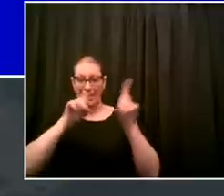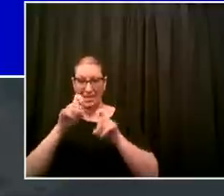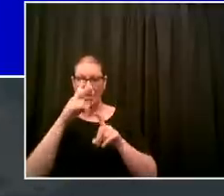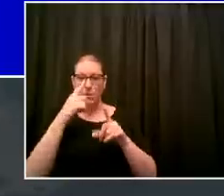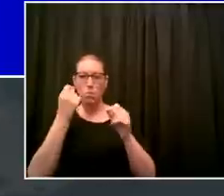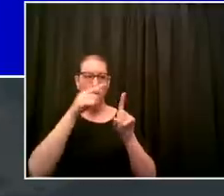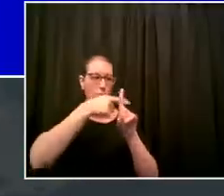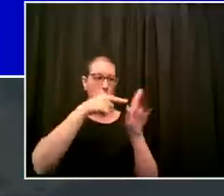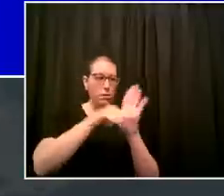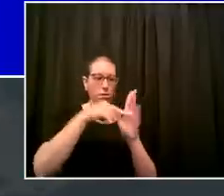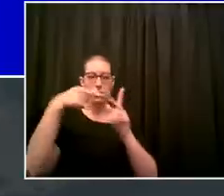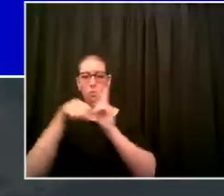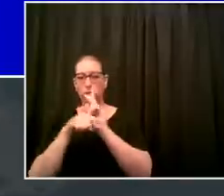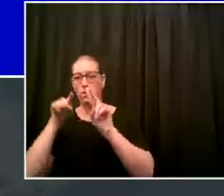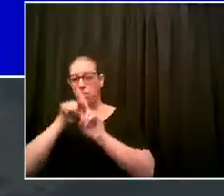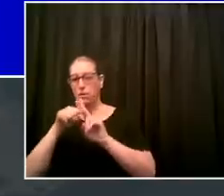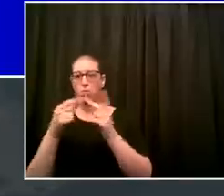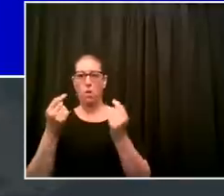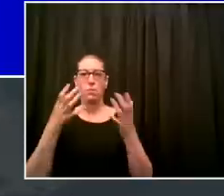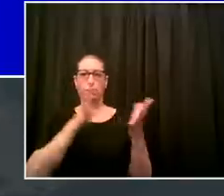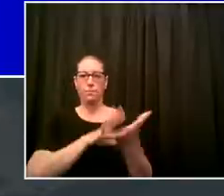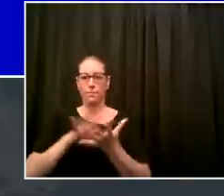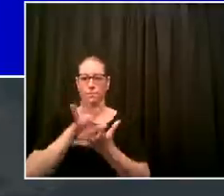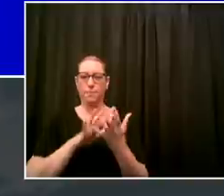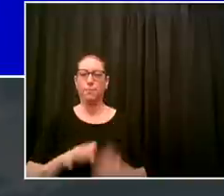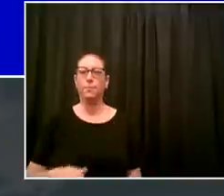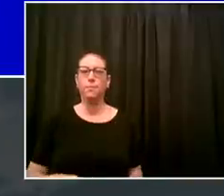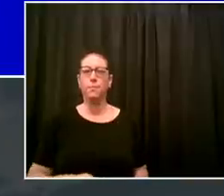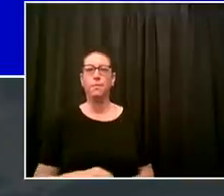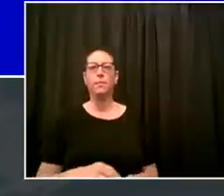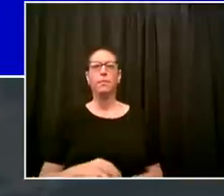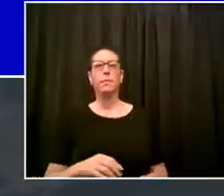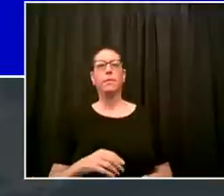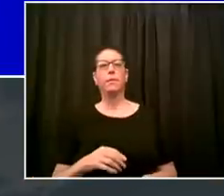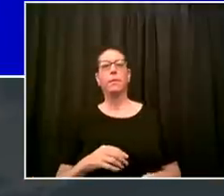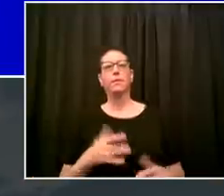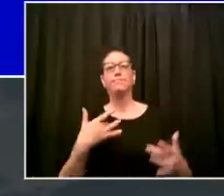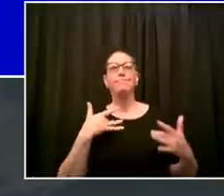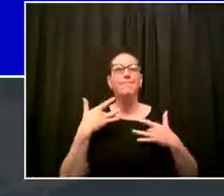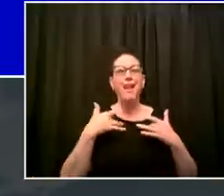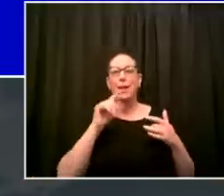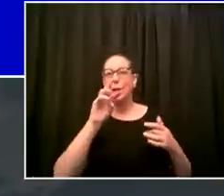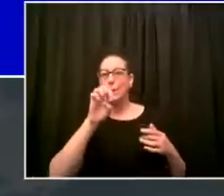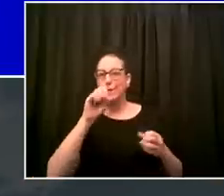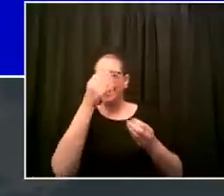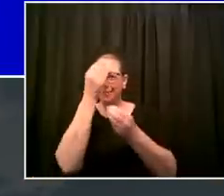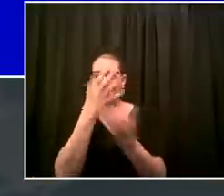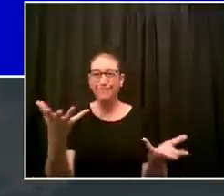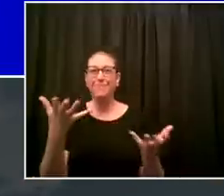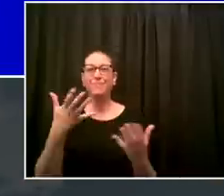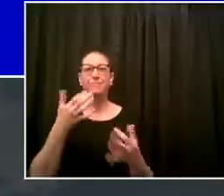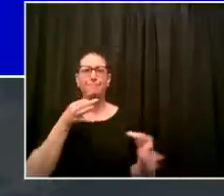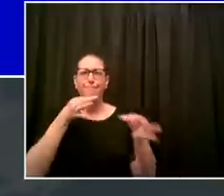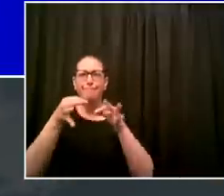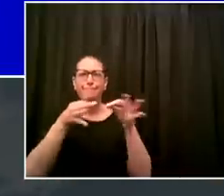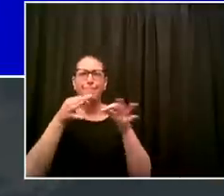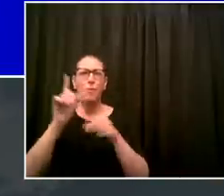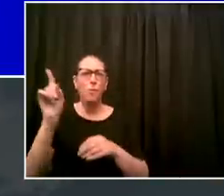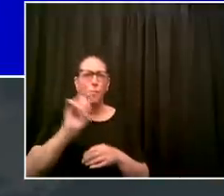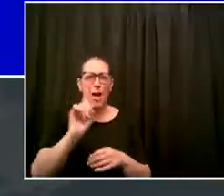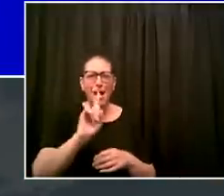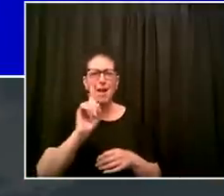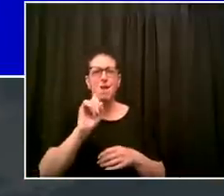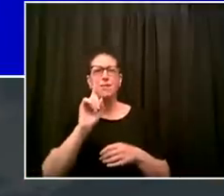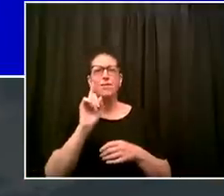two big initiatives that are starting now and they'll build out 140 000 antibody tests will be provided to first responders and health care